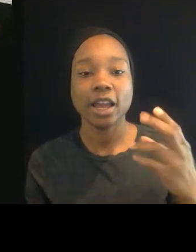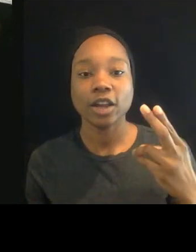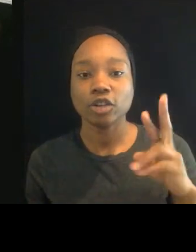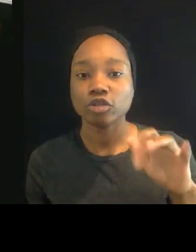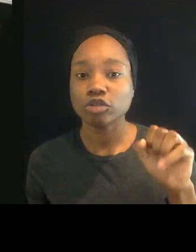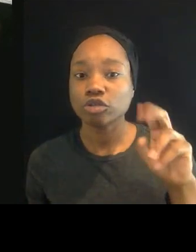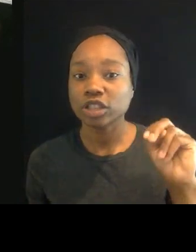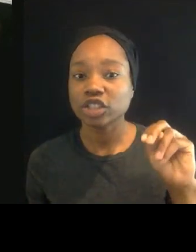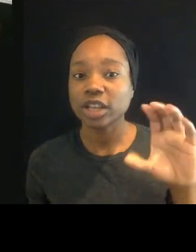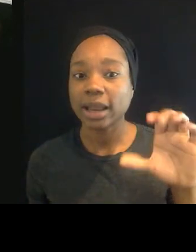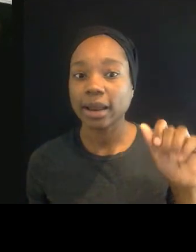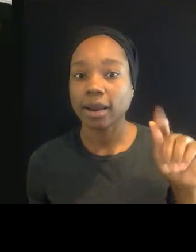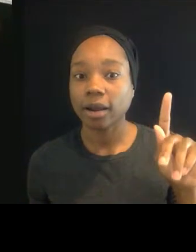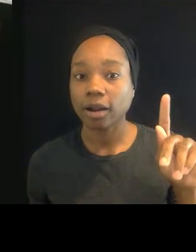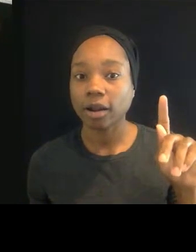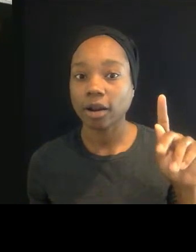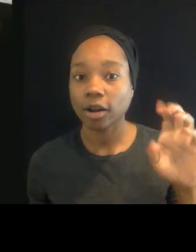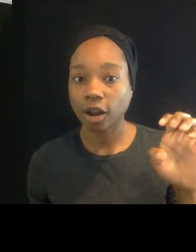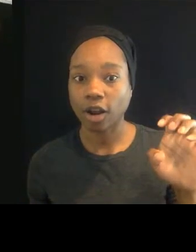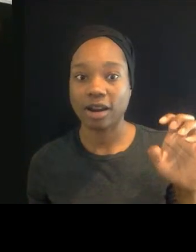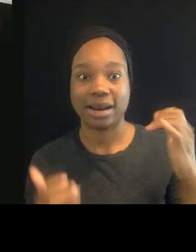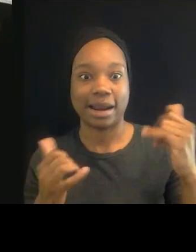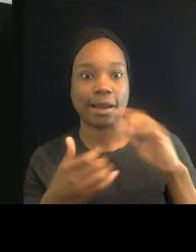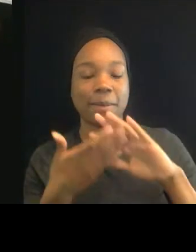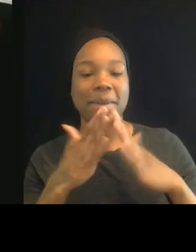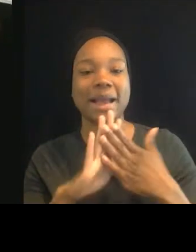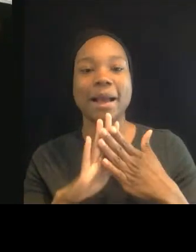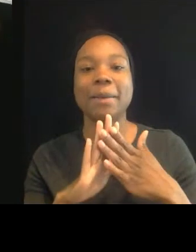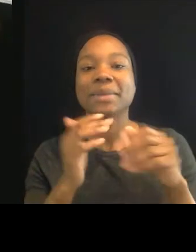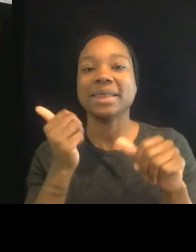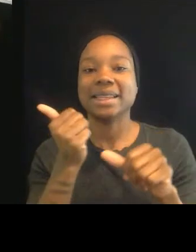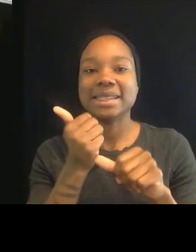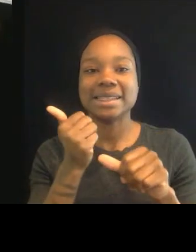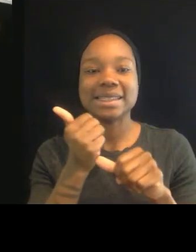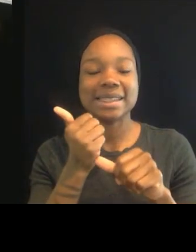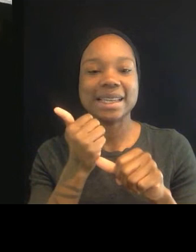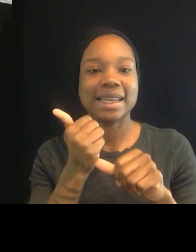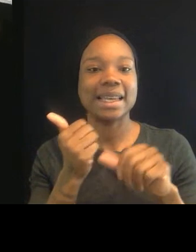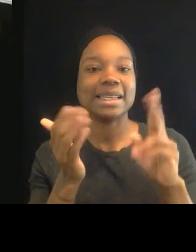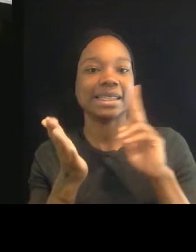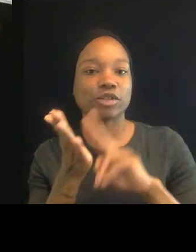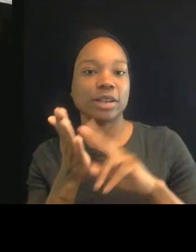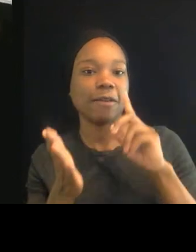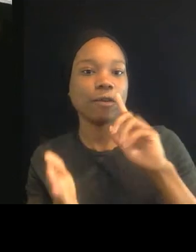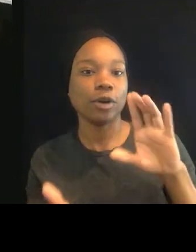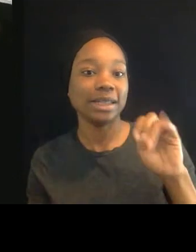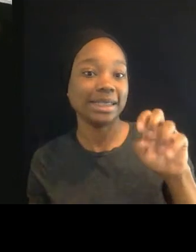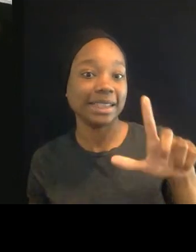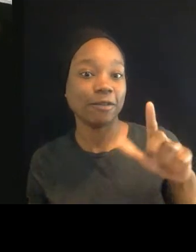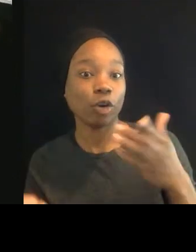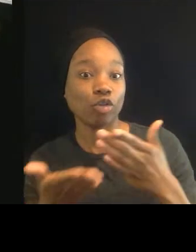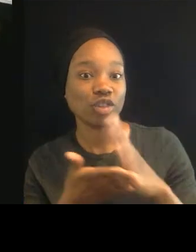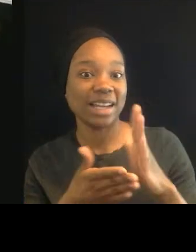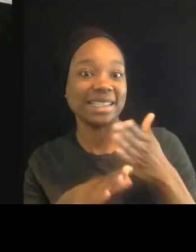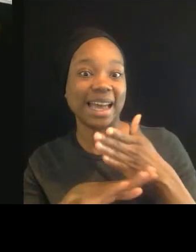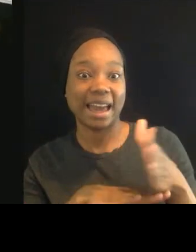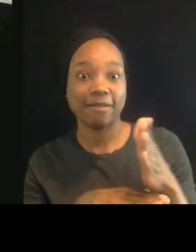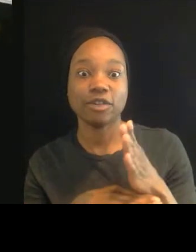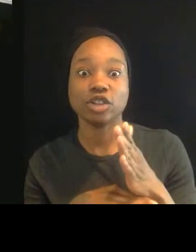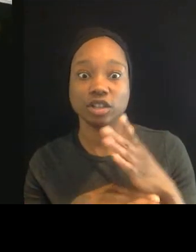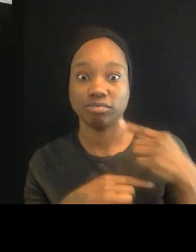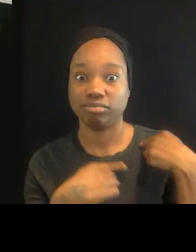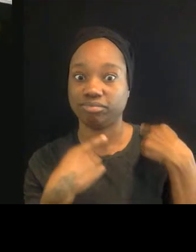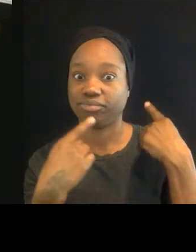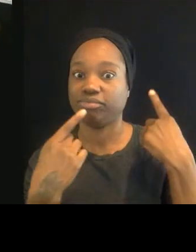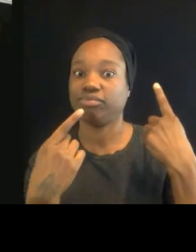as the Assistant Secretary for Civil Rights, after a fierce battle over somebody that